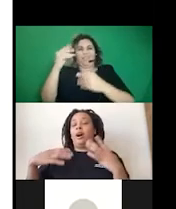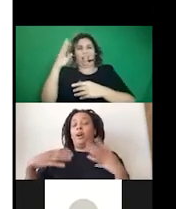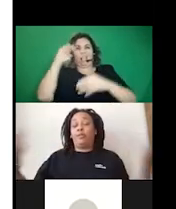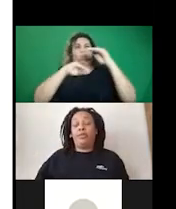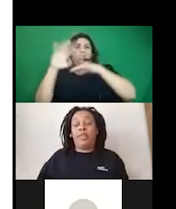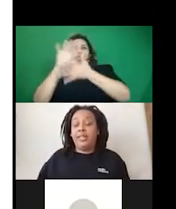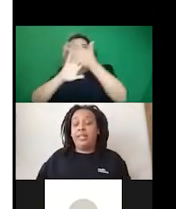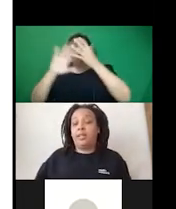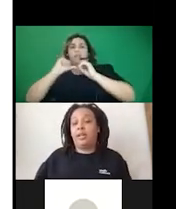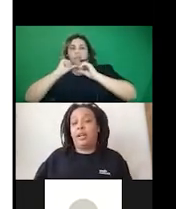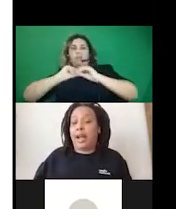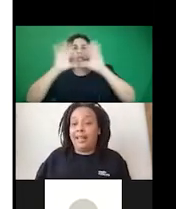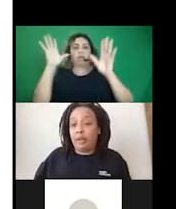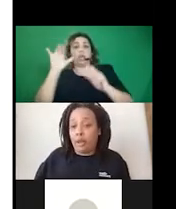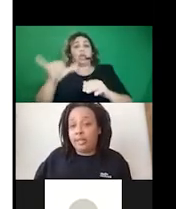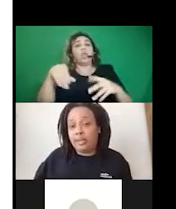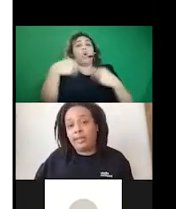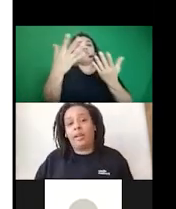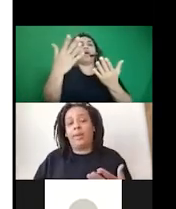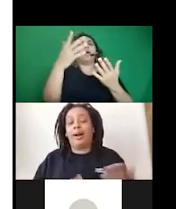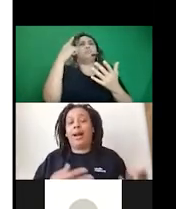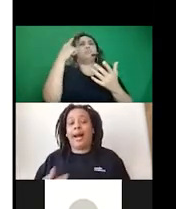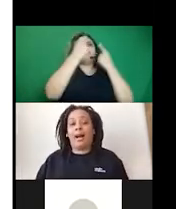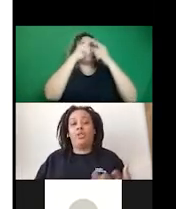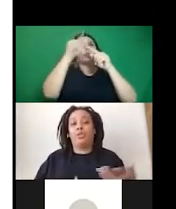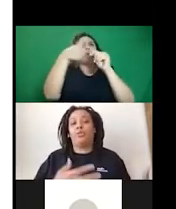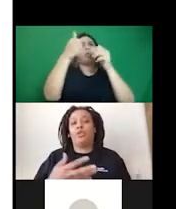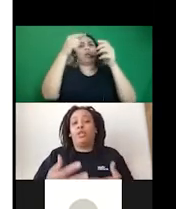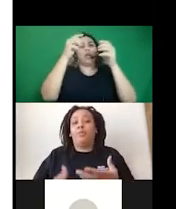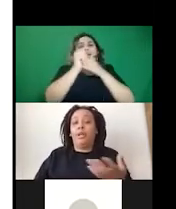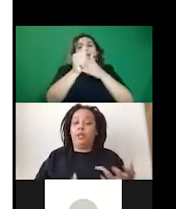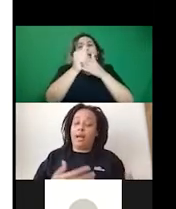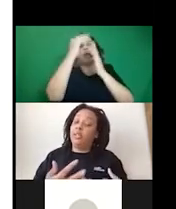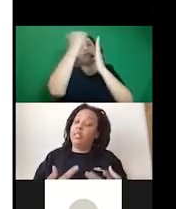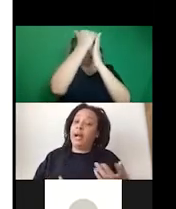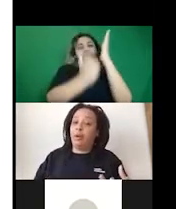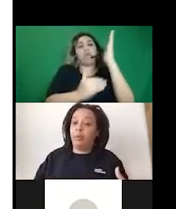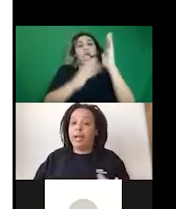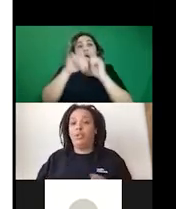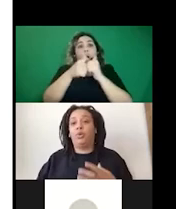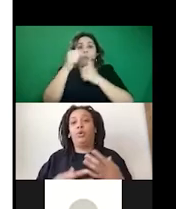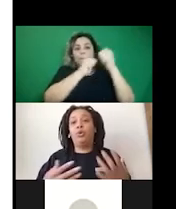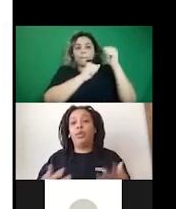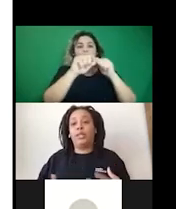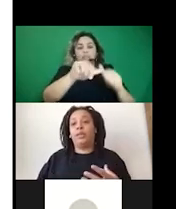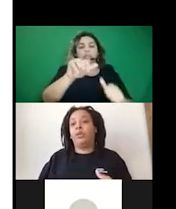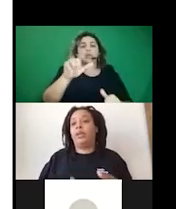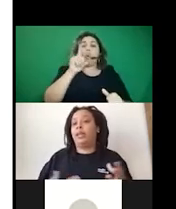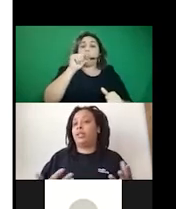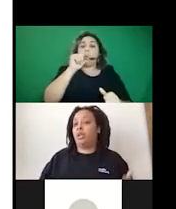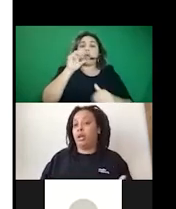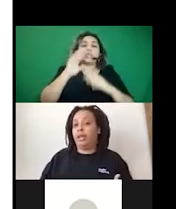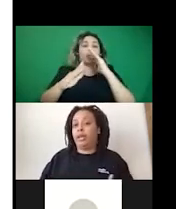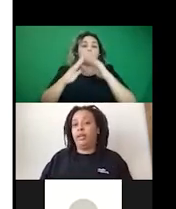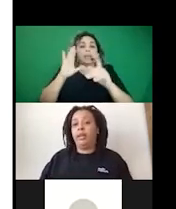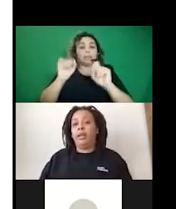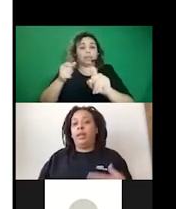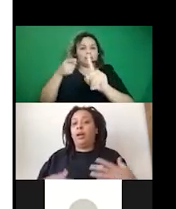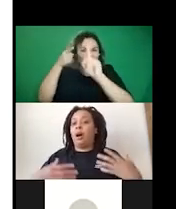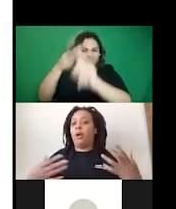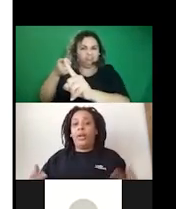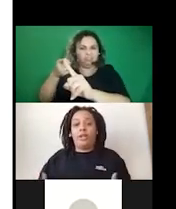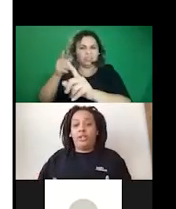they offer these guiding thoughts about how to sort of start to build out this power map. So who is the community that is targeted?